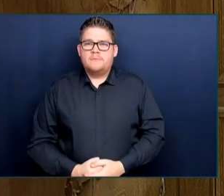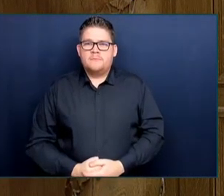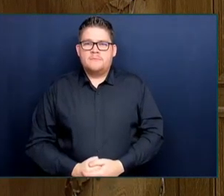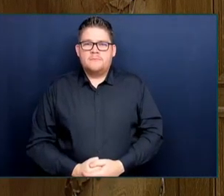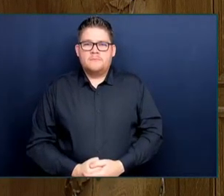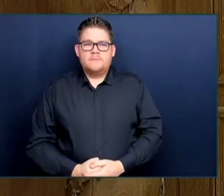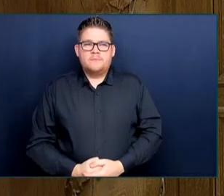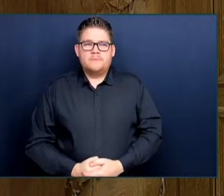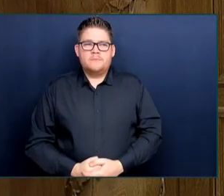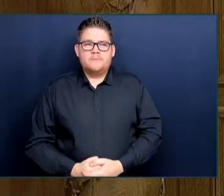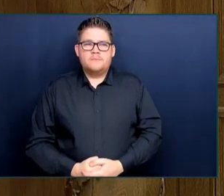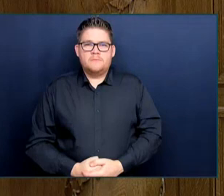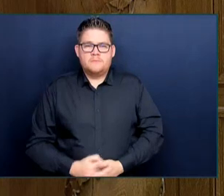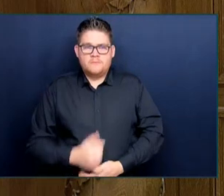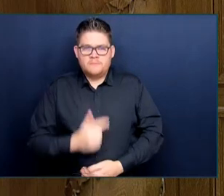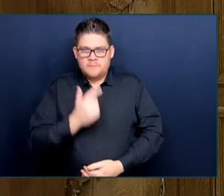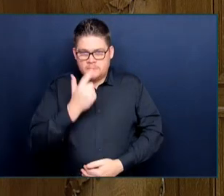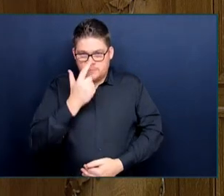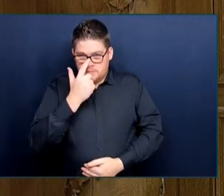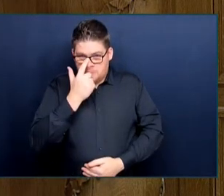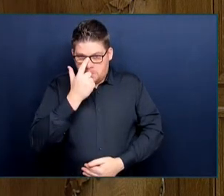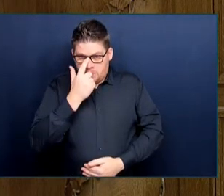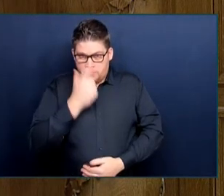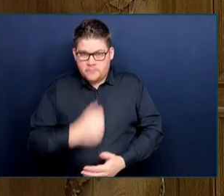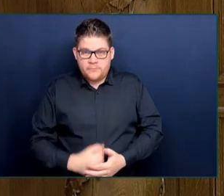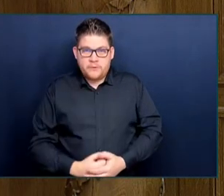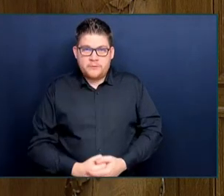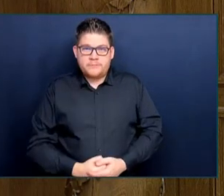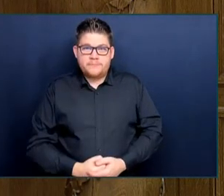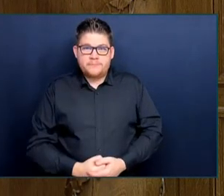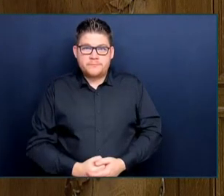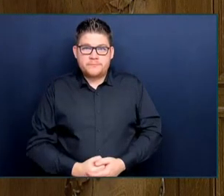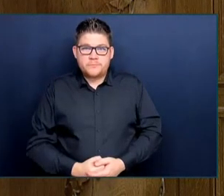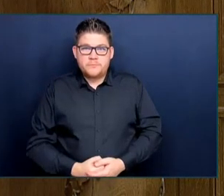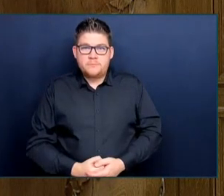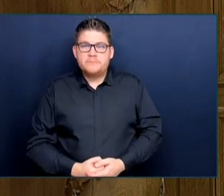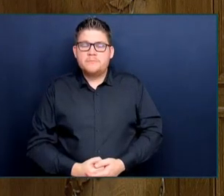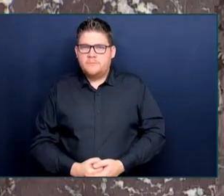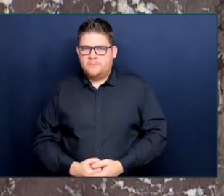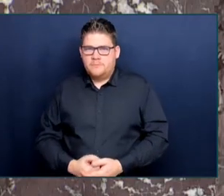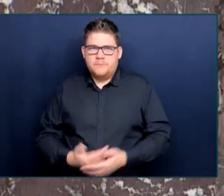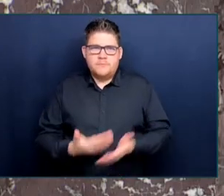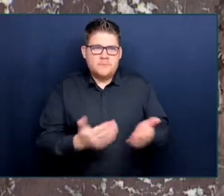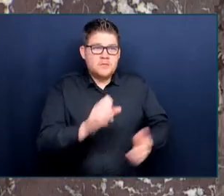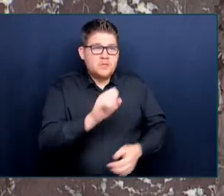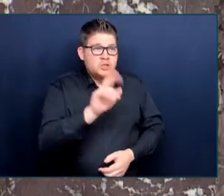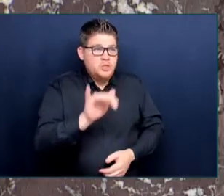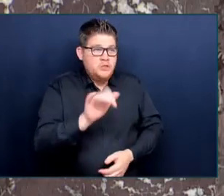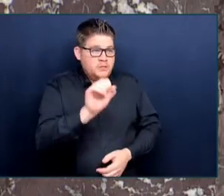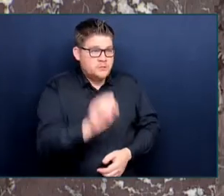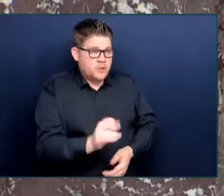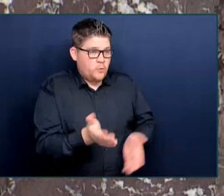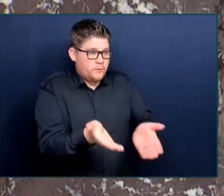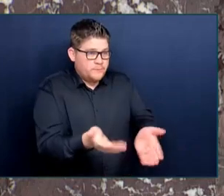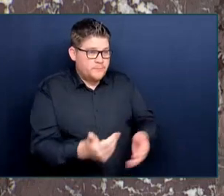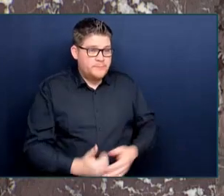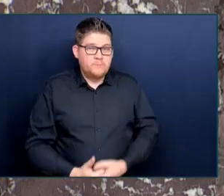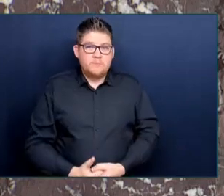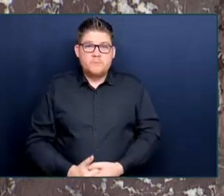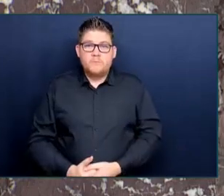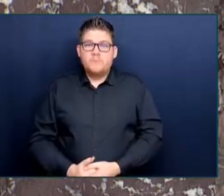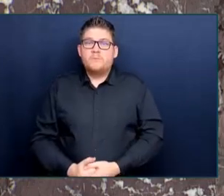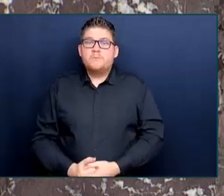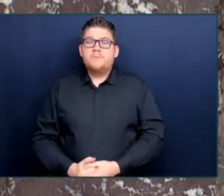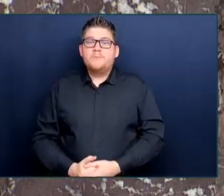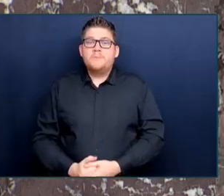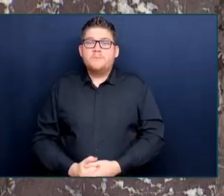Thank you, Mr. Speaker. Thank you, Mr. Speaker. Gender-based violence, family—pardon me. Gender-based family violence is a